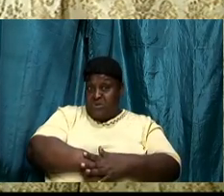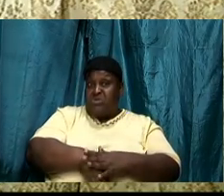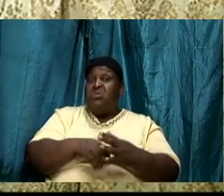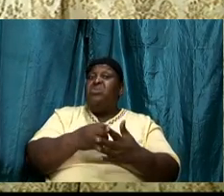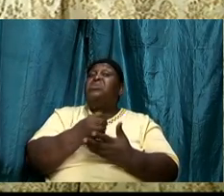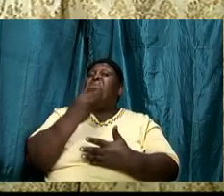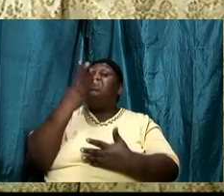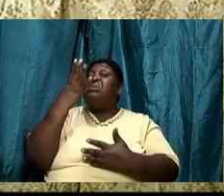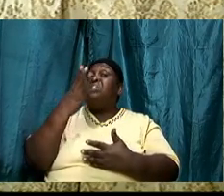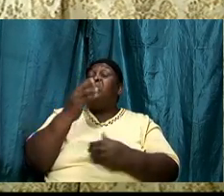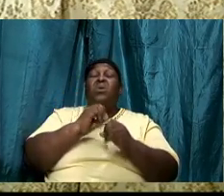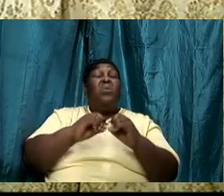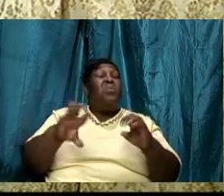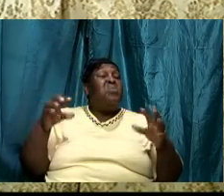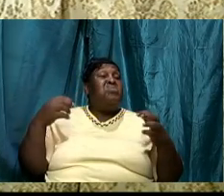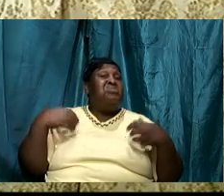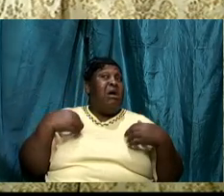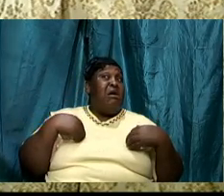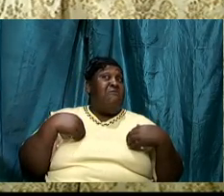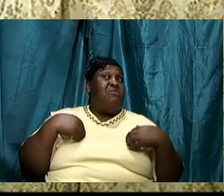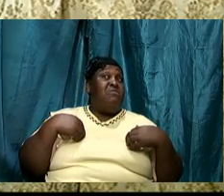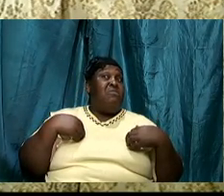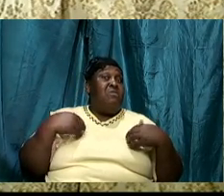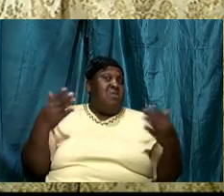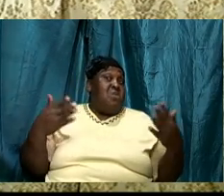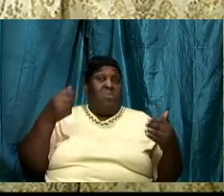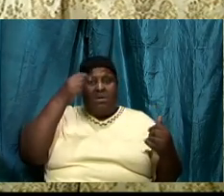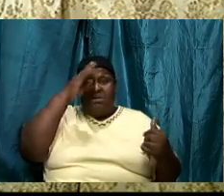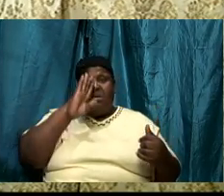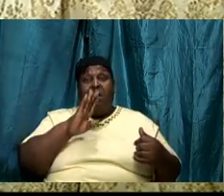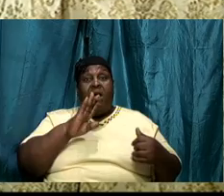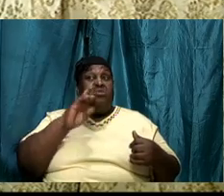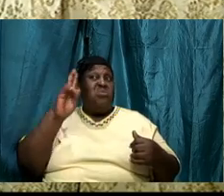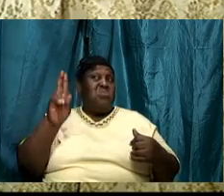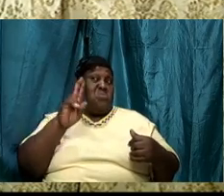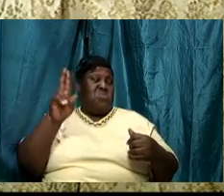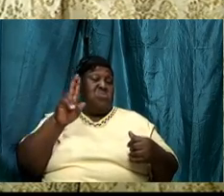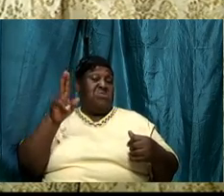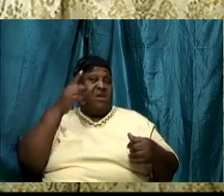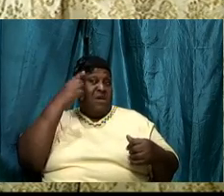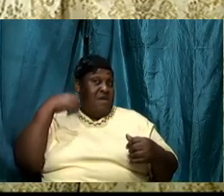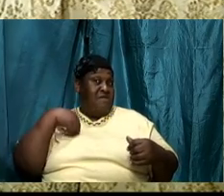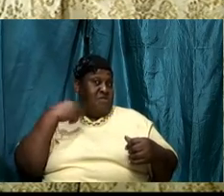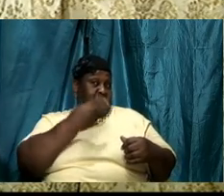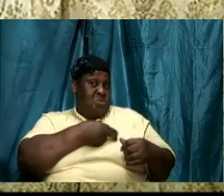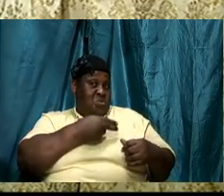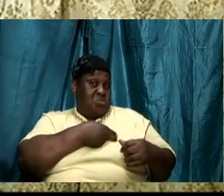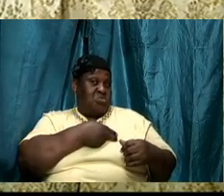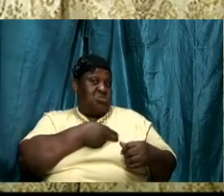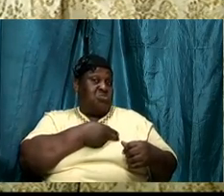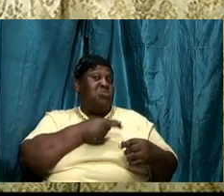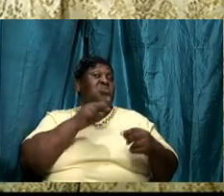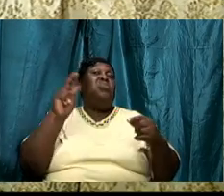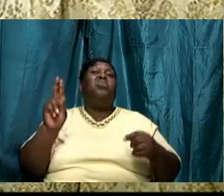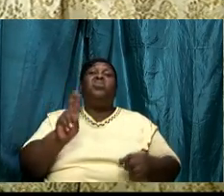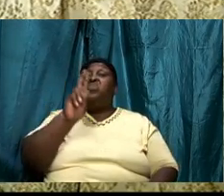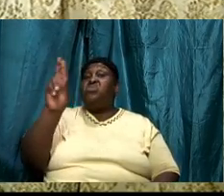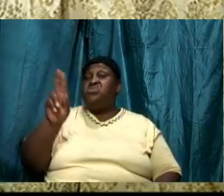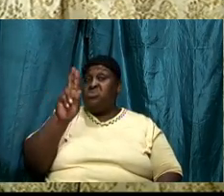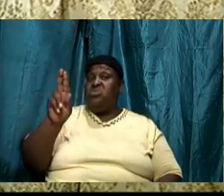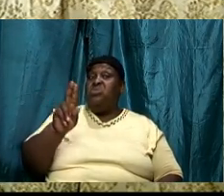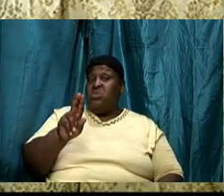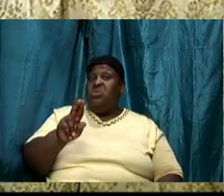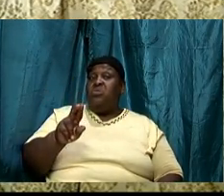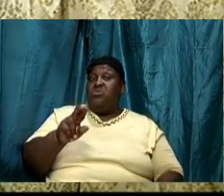to give us a ream of word, to address circumstances and situations in which we